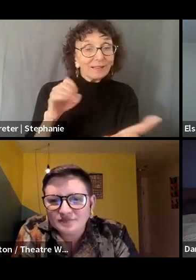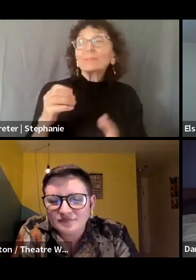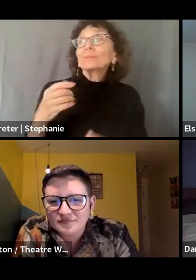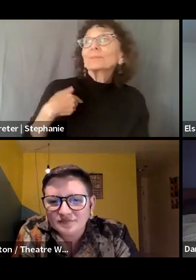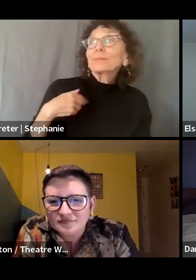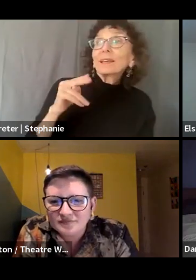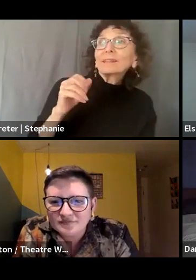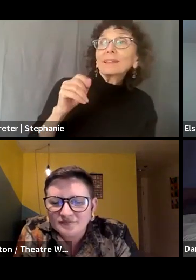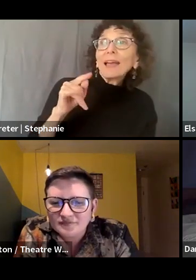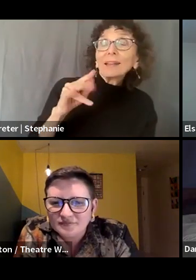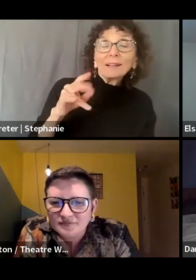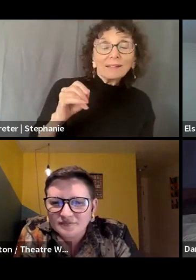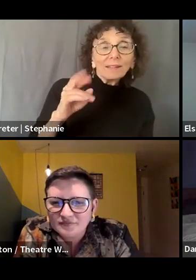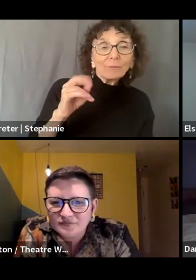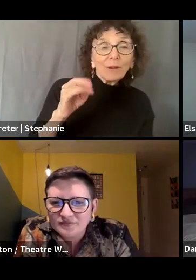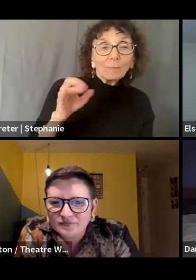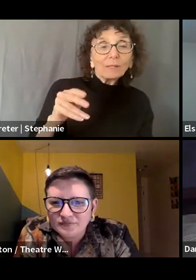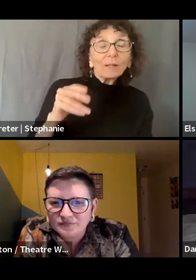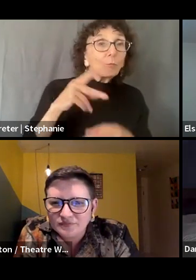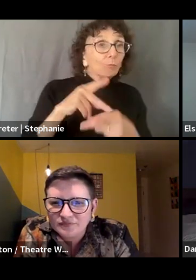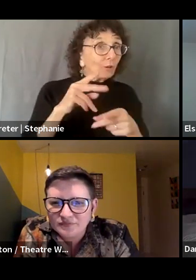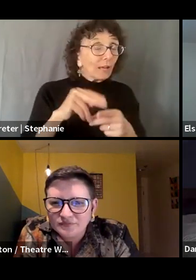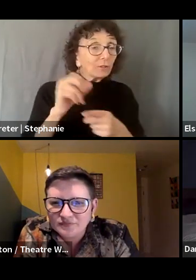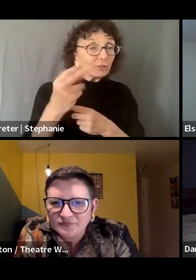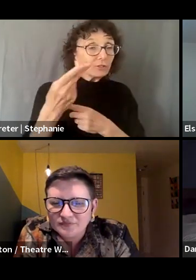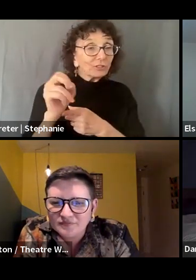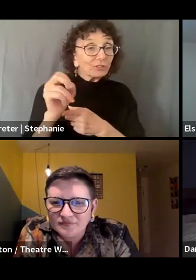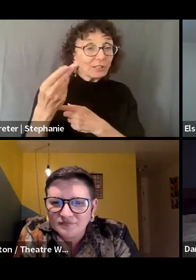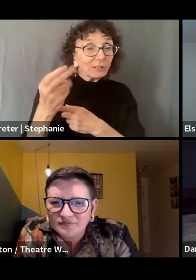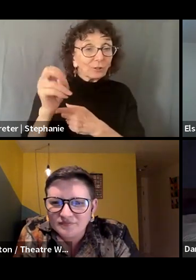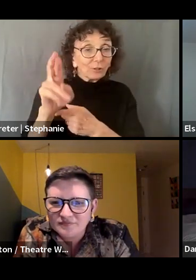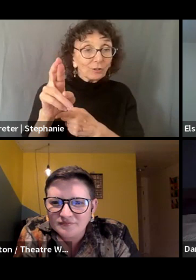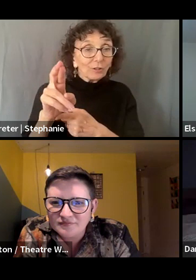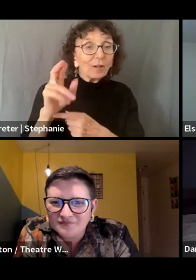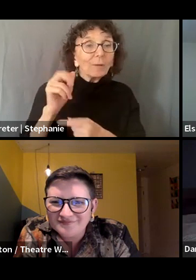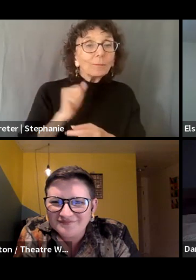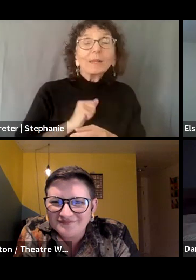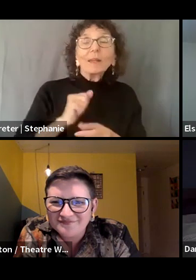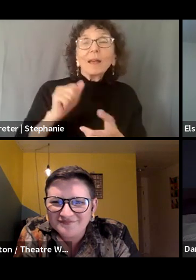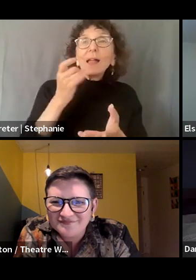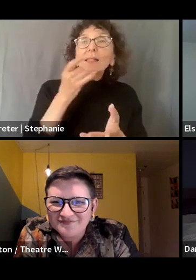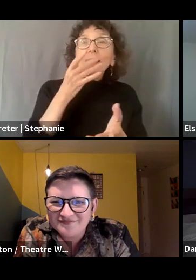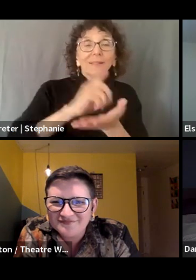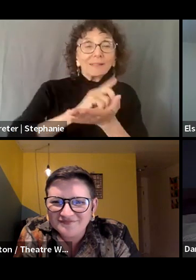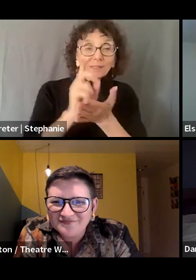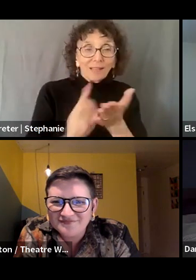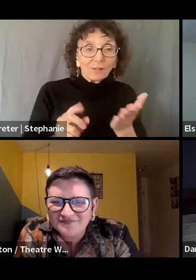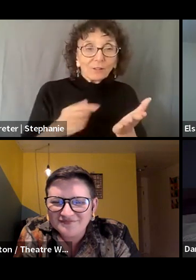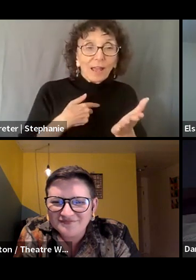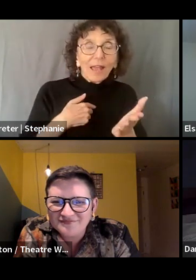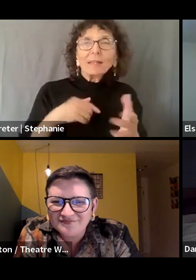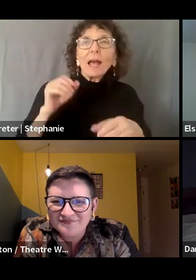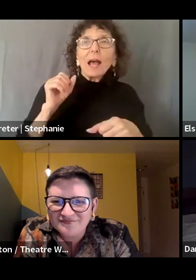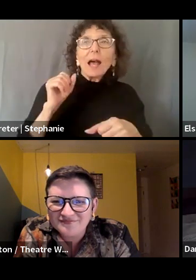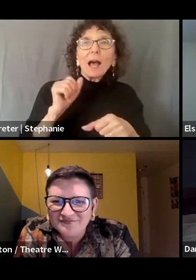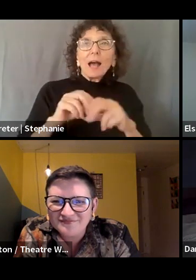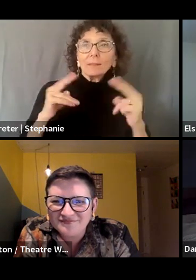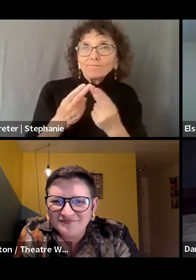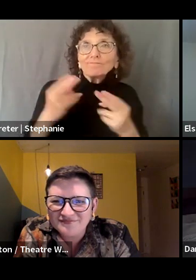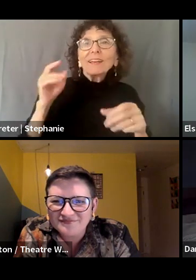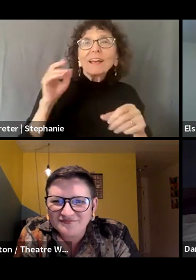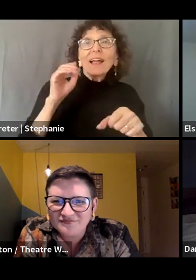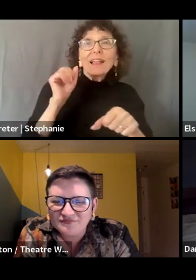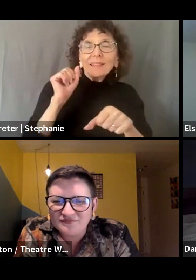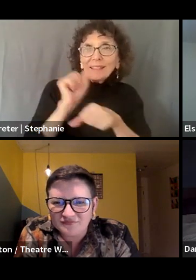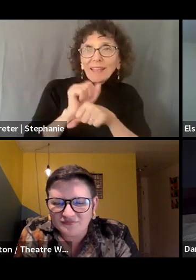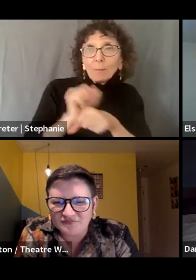Robin. I use she, her pronouns. Um, I am a lighting designer by craft and a labor organizer for United Scenic